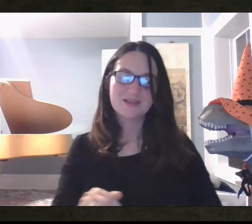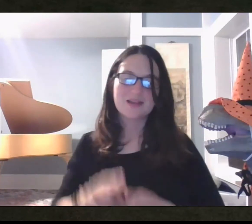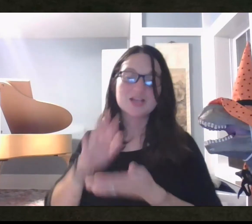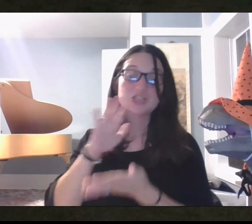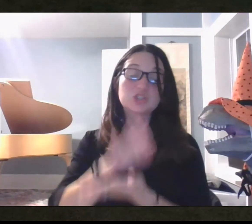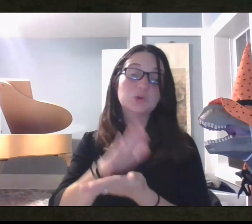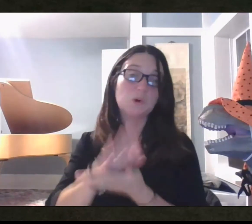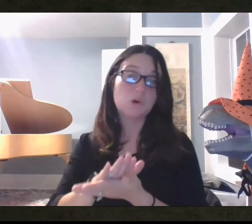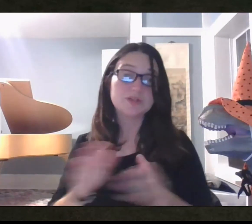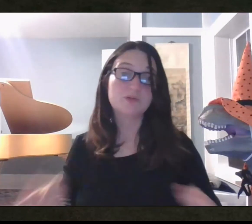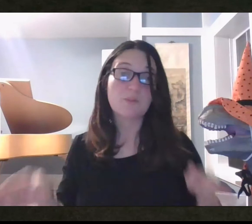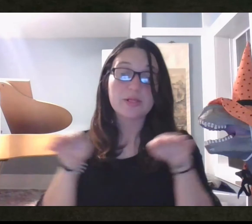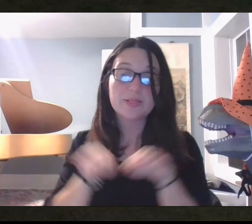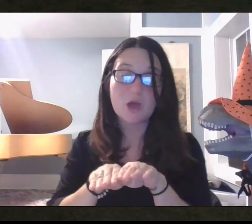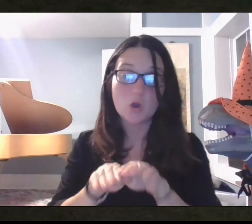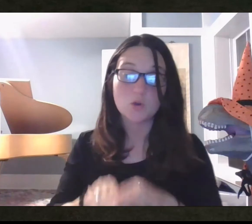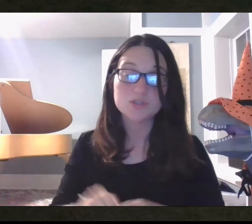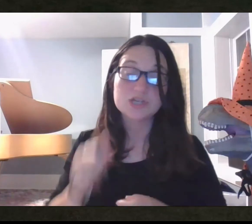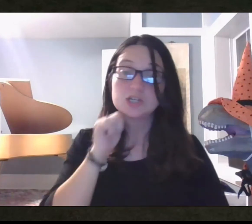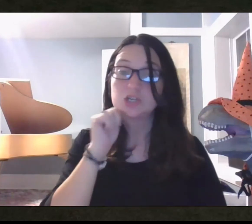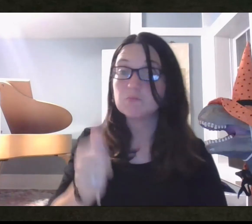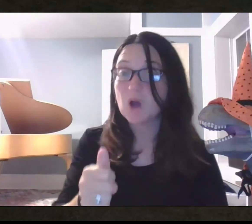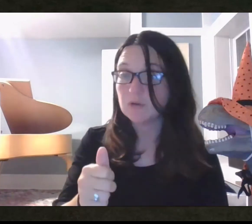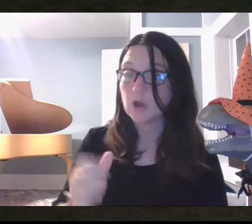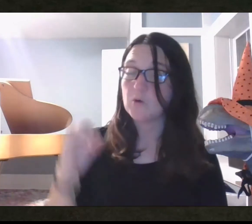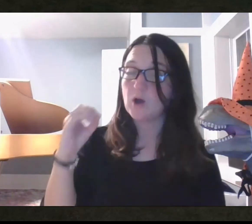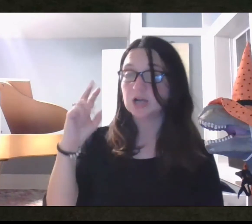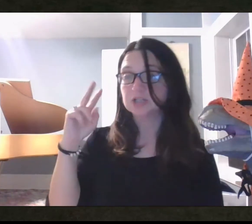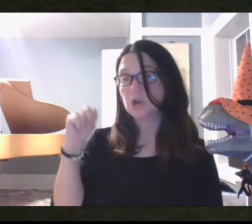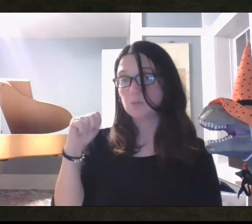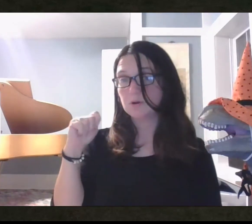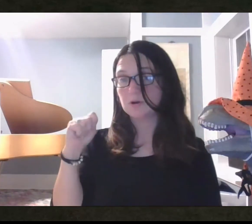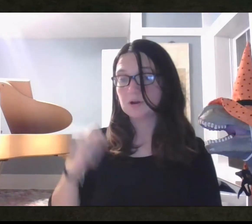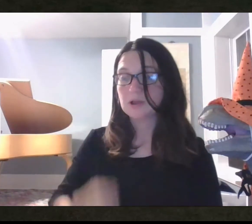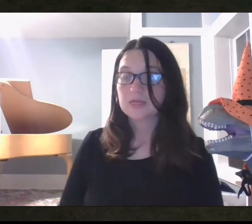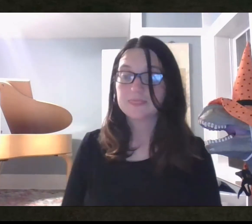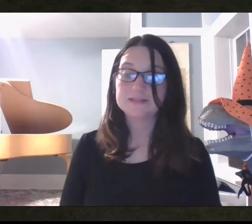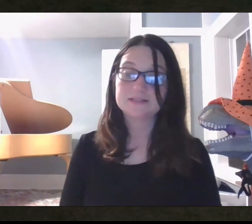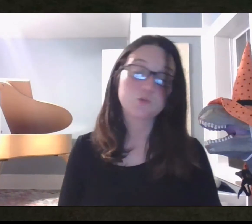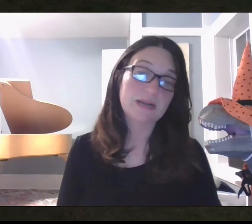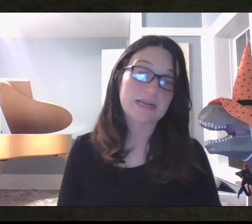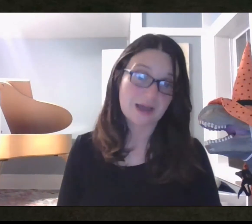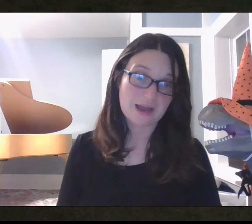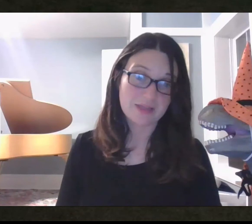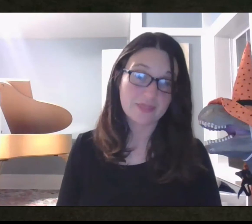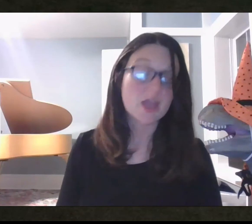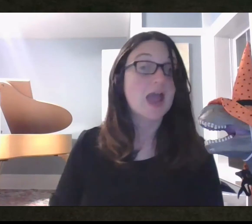Schools will be closed tomorrow, October the